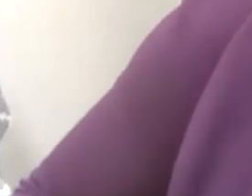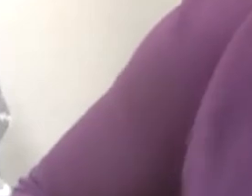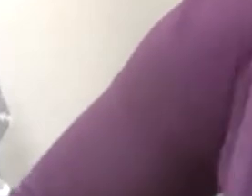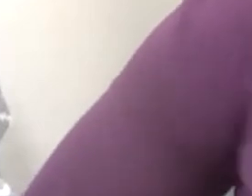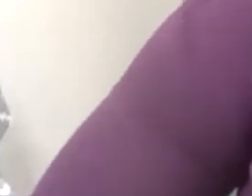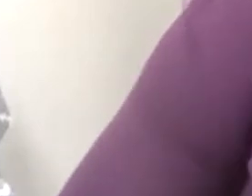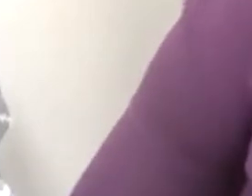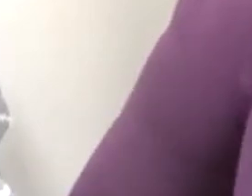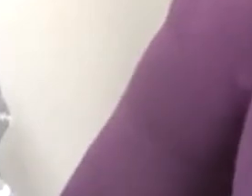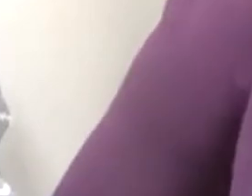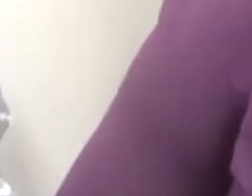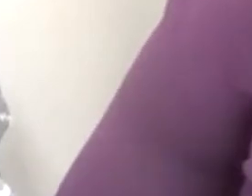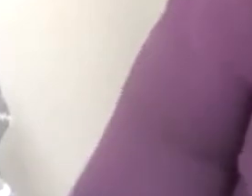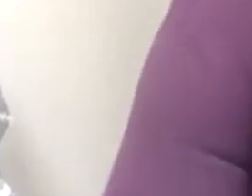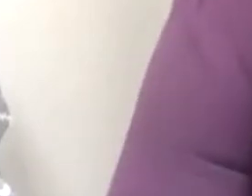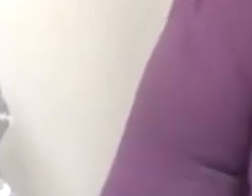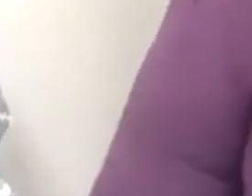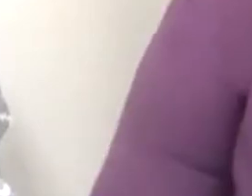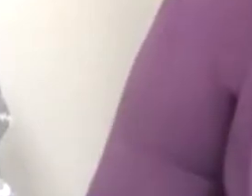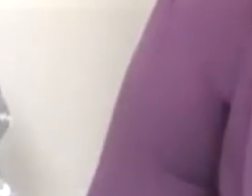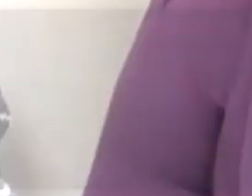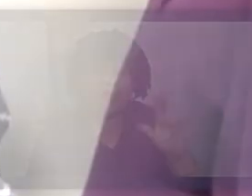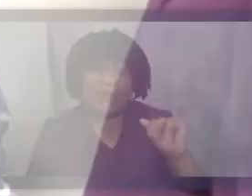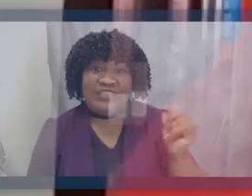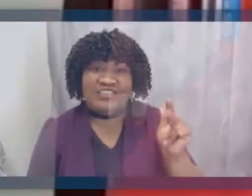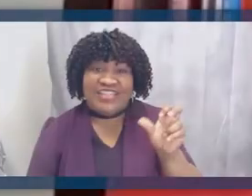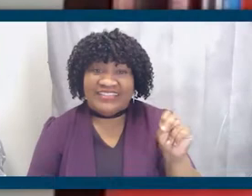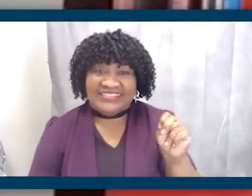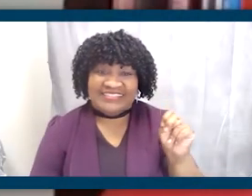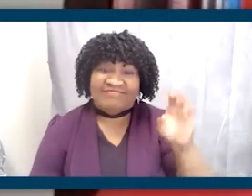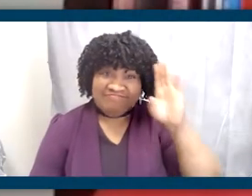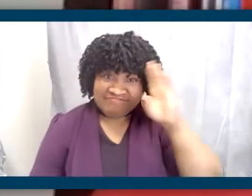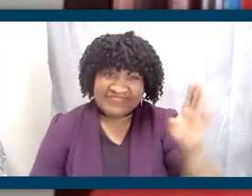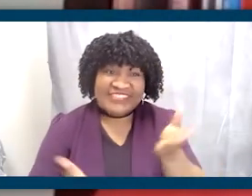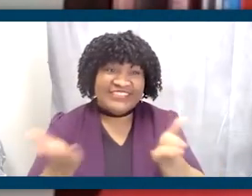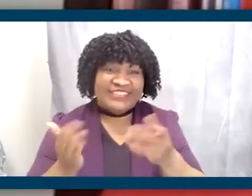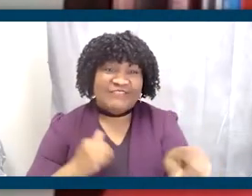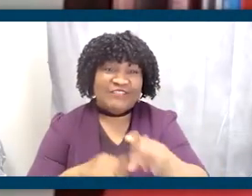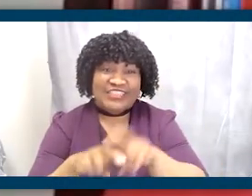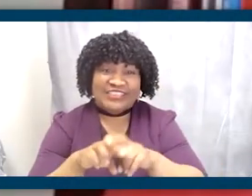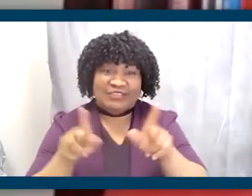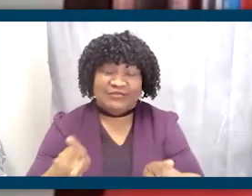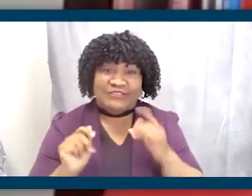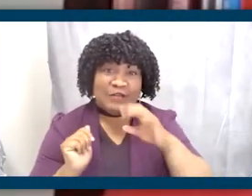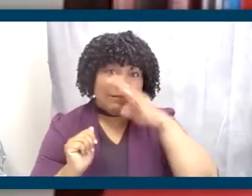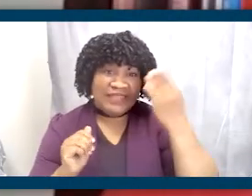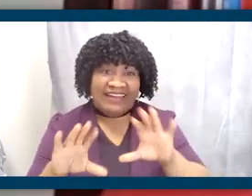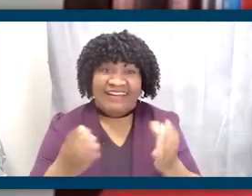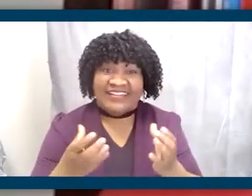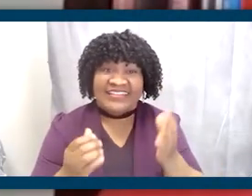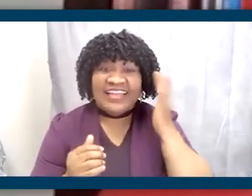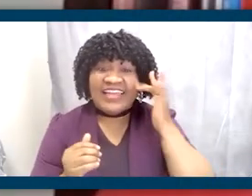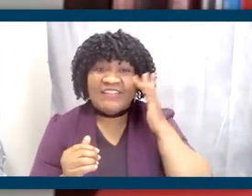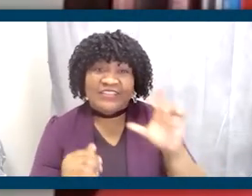Greetings. I am Corey Jackson and I'm honored to serve as chair of the Black Caucus of the